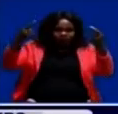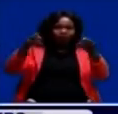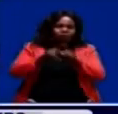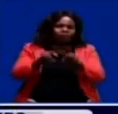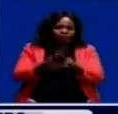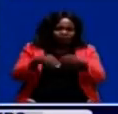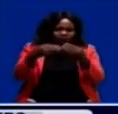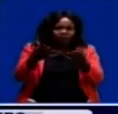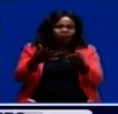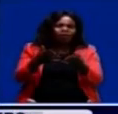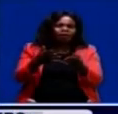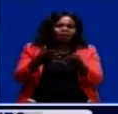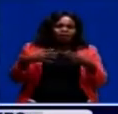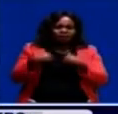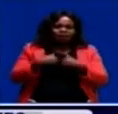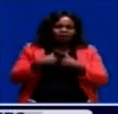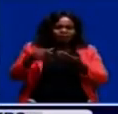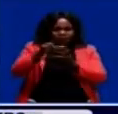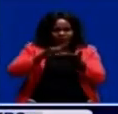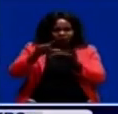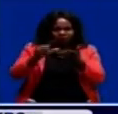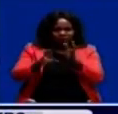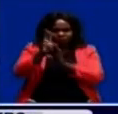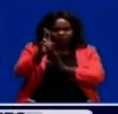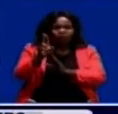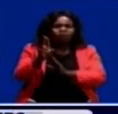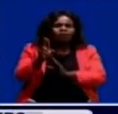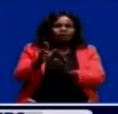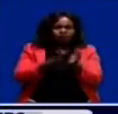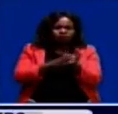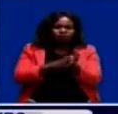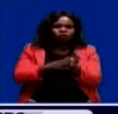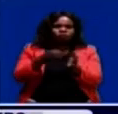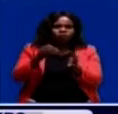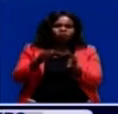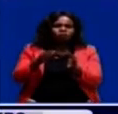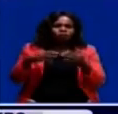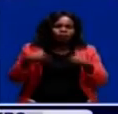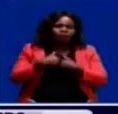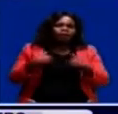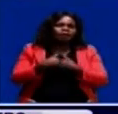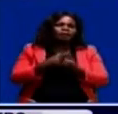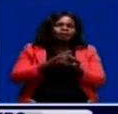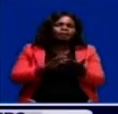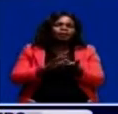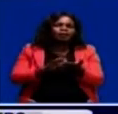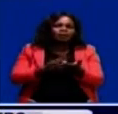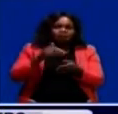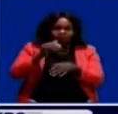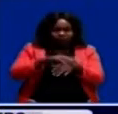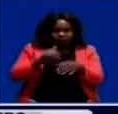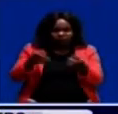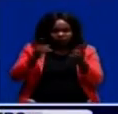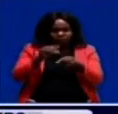equipping of the veterinary laboratory at Onza School of Veterinary Medicine. He was speaking when he called on Zambia's